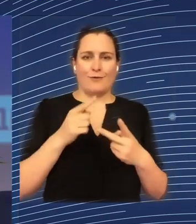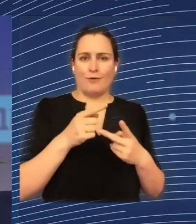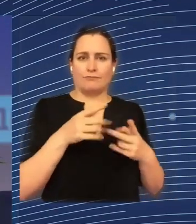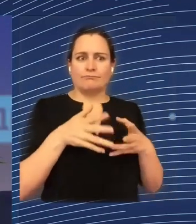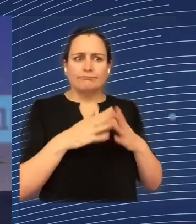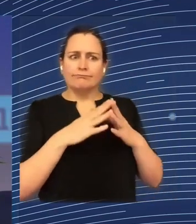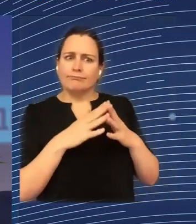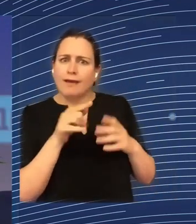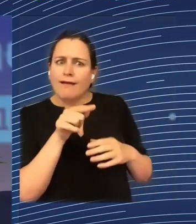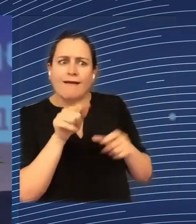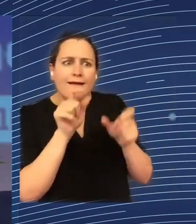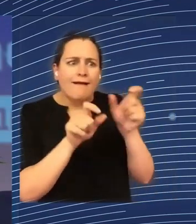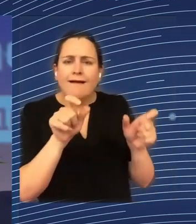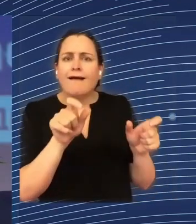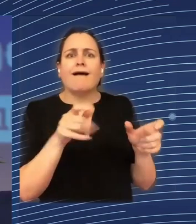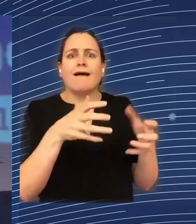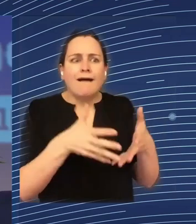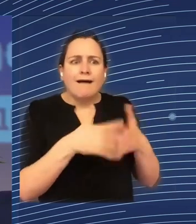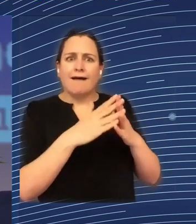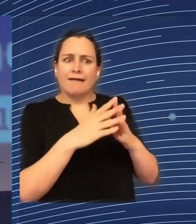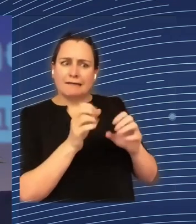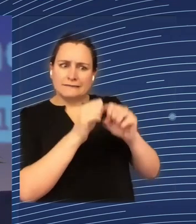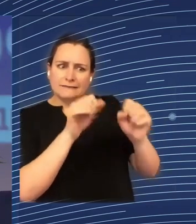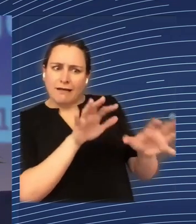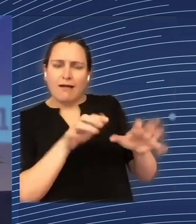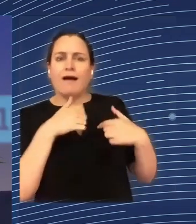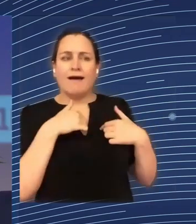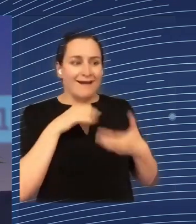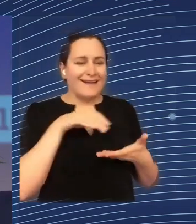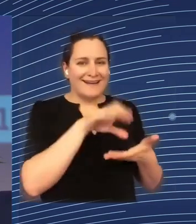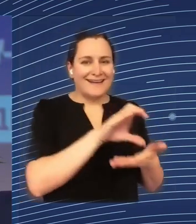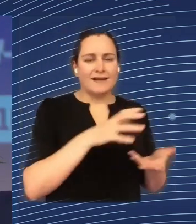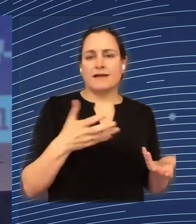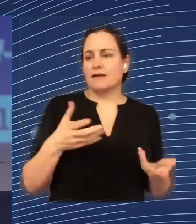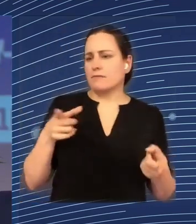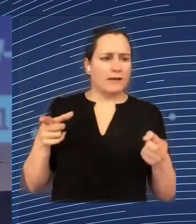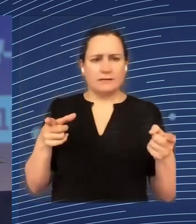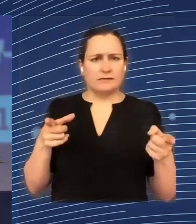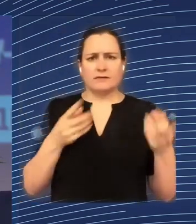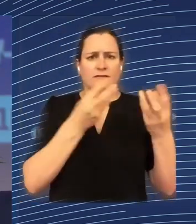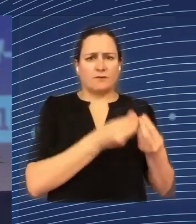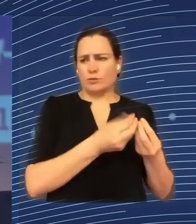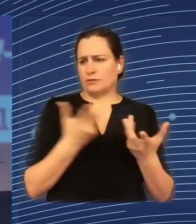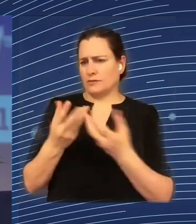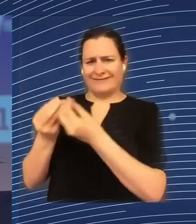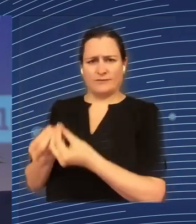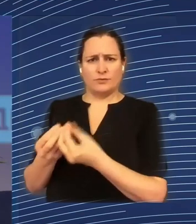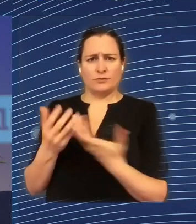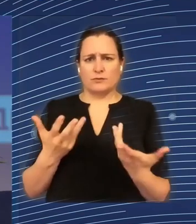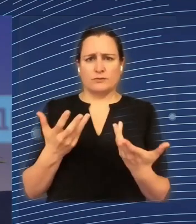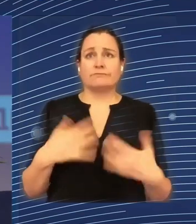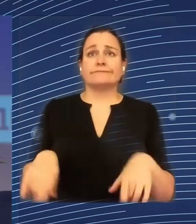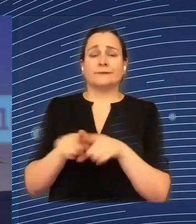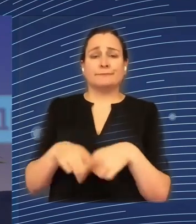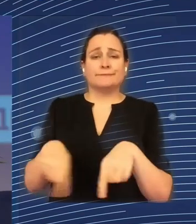the old ones who already know the system and they know how to operate in this system. So this means that if we want to attract new